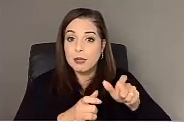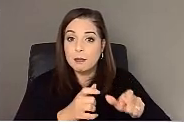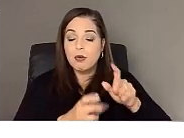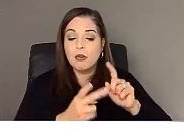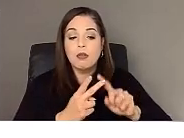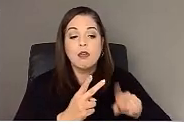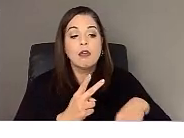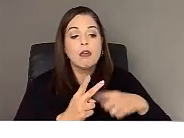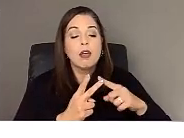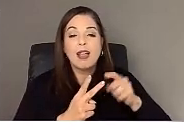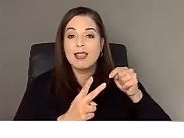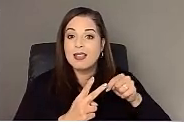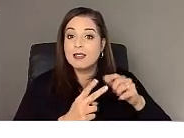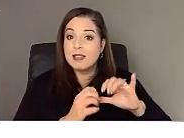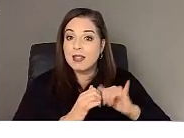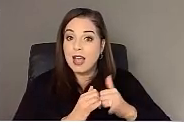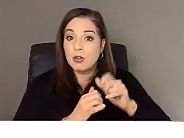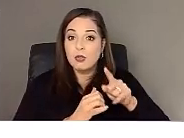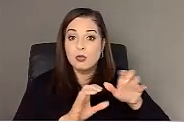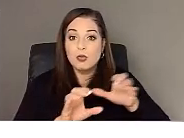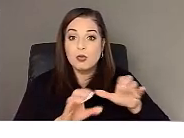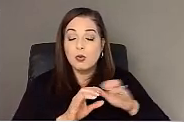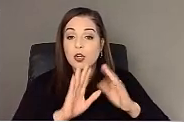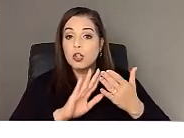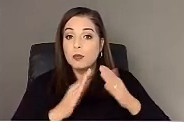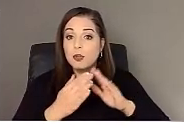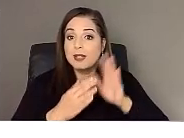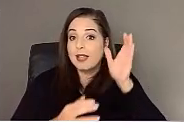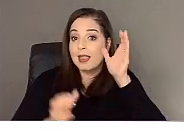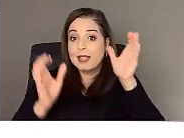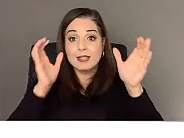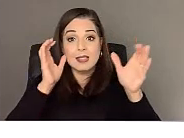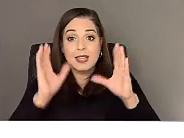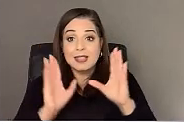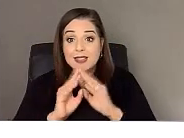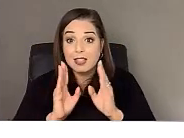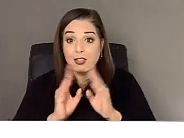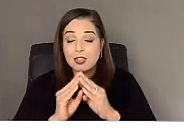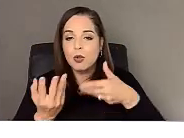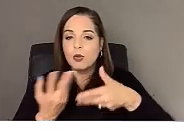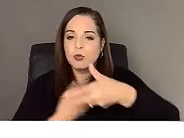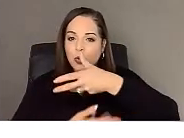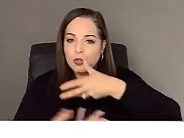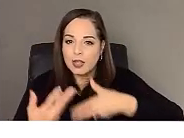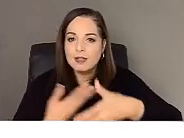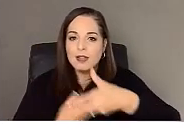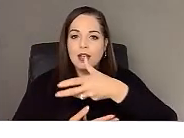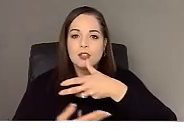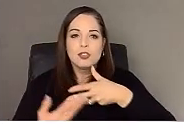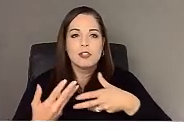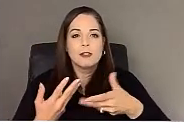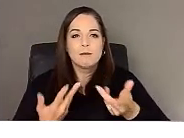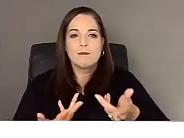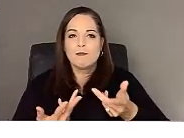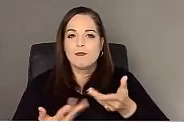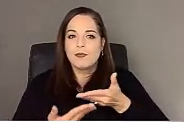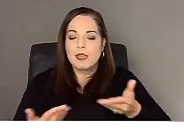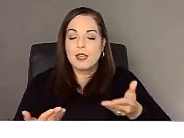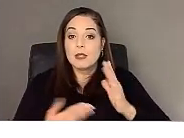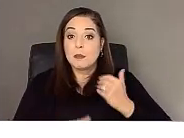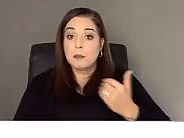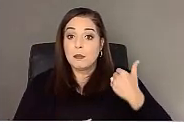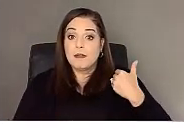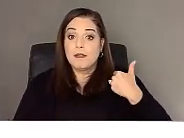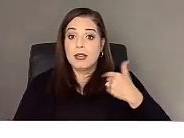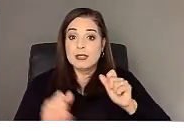do a community listening session, you know, a socialization, uh, in a previous slide, we had